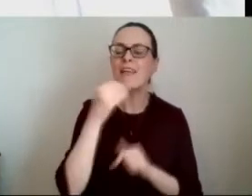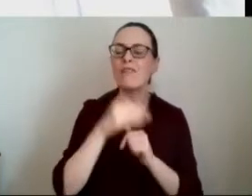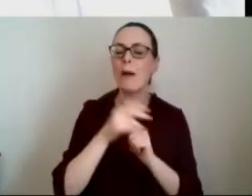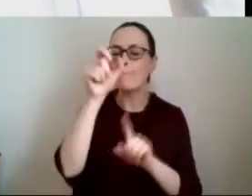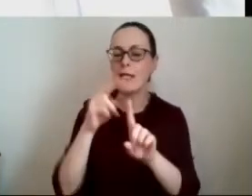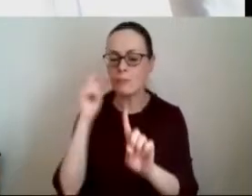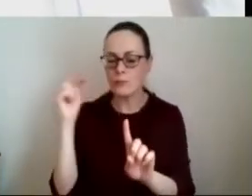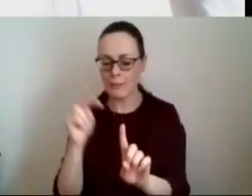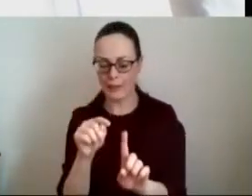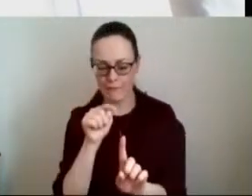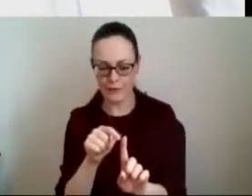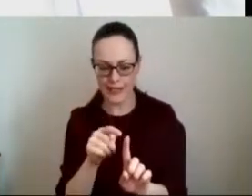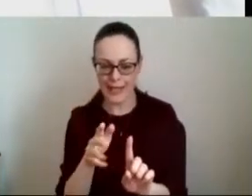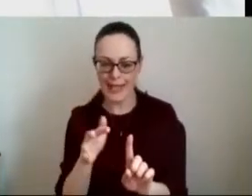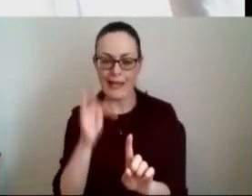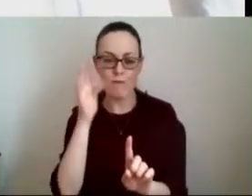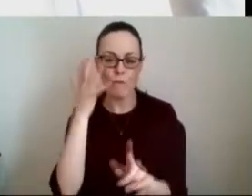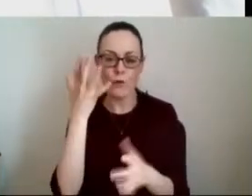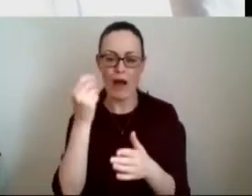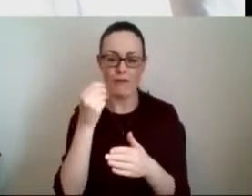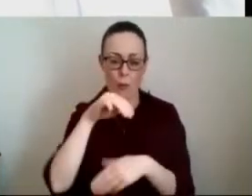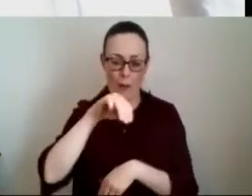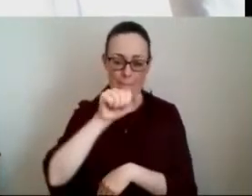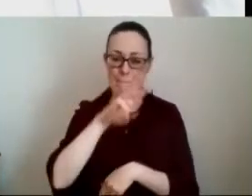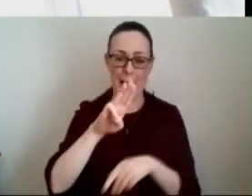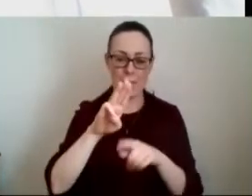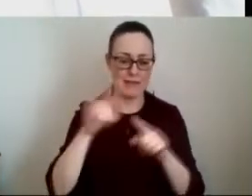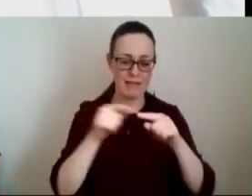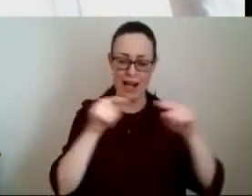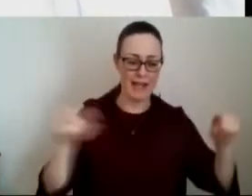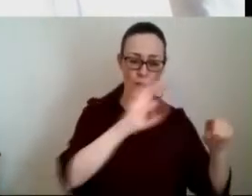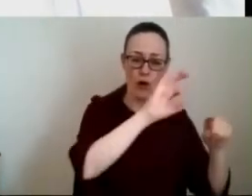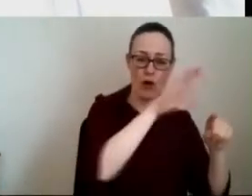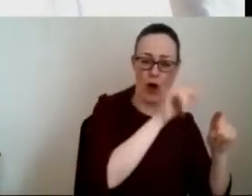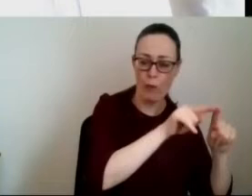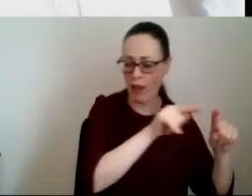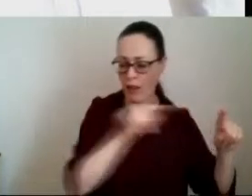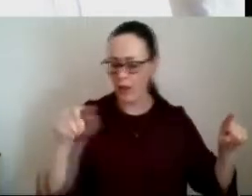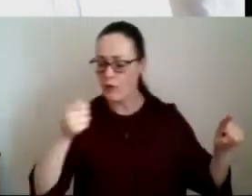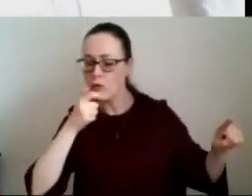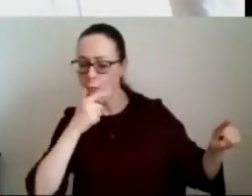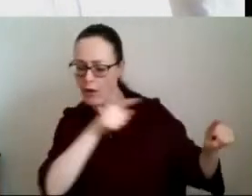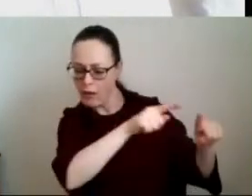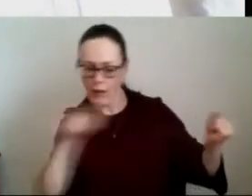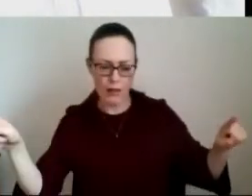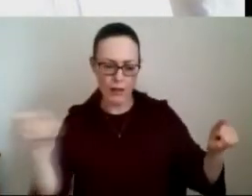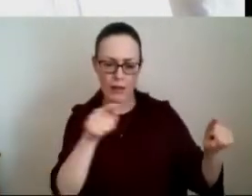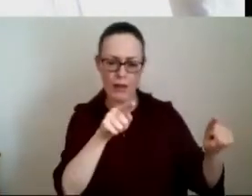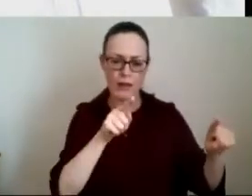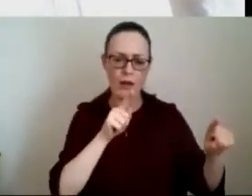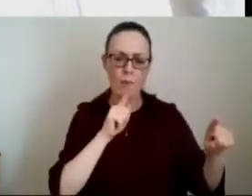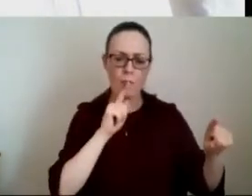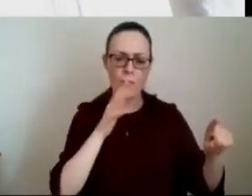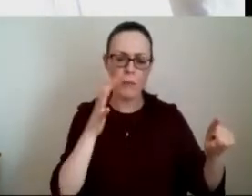is if you draw a horizontal line on a map from galway to dublin there are no centers of excellence in cancer